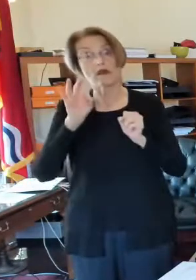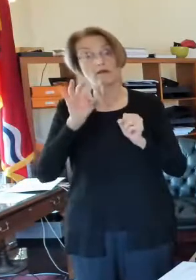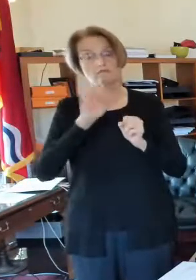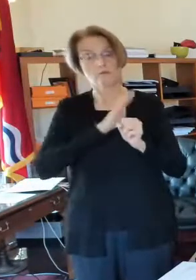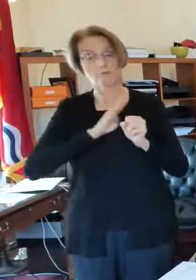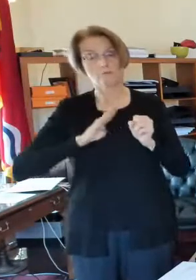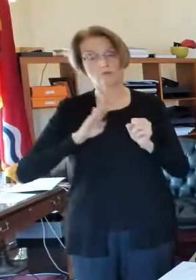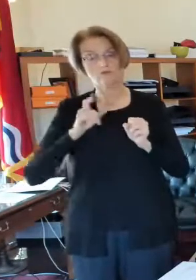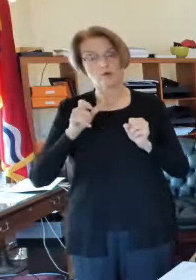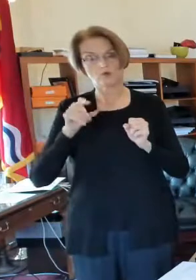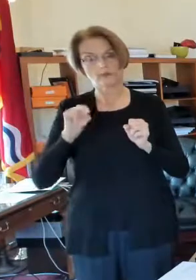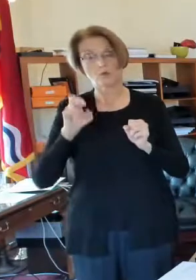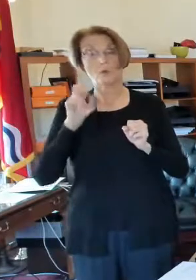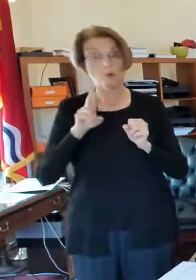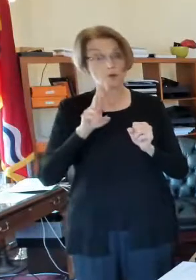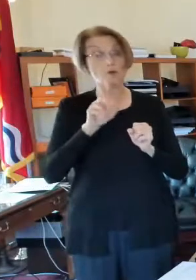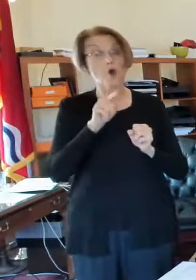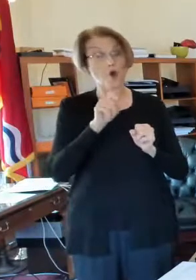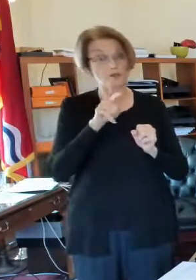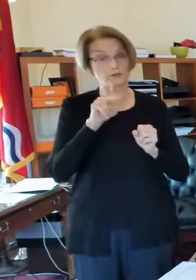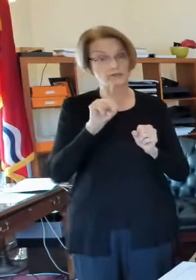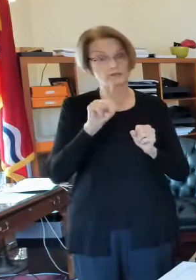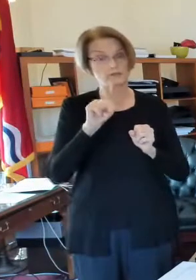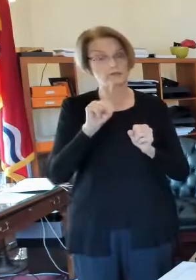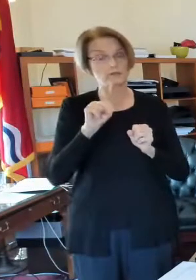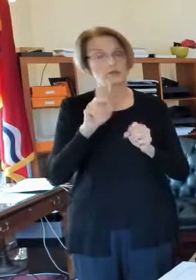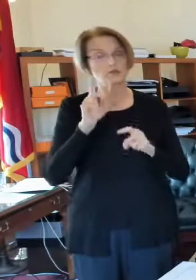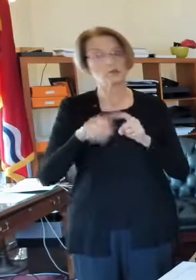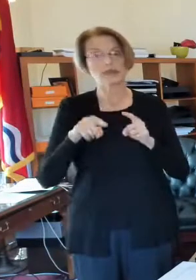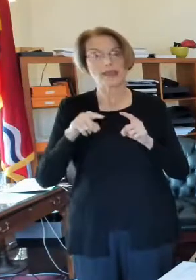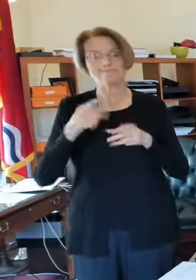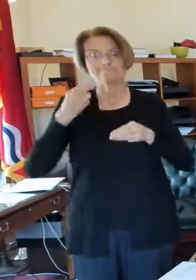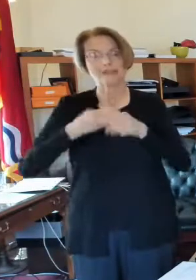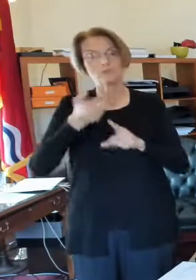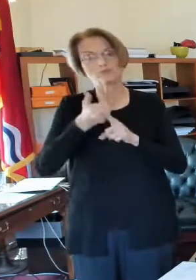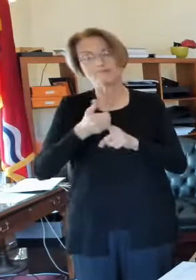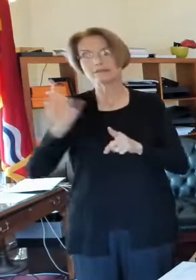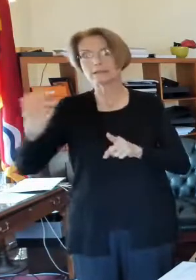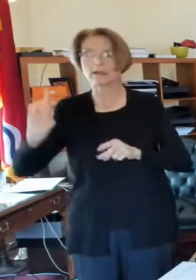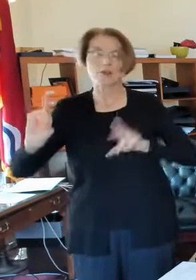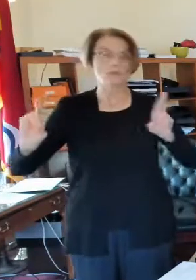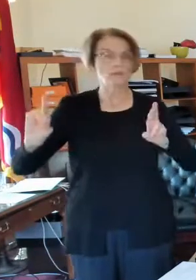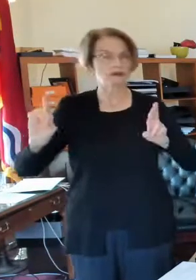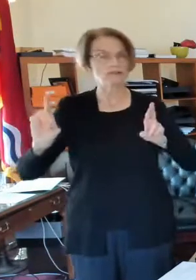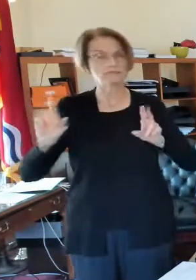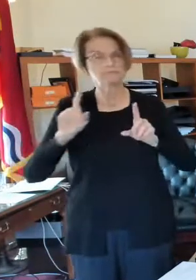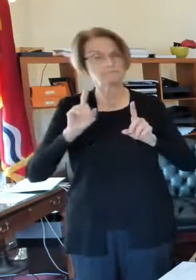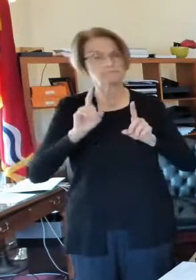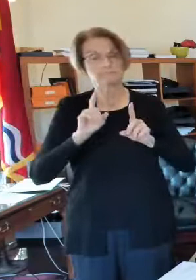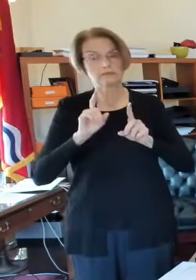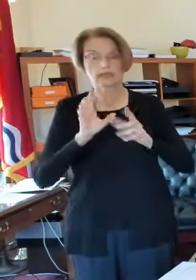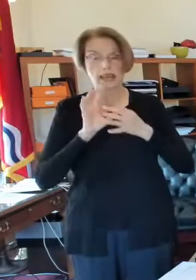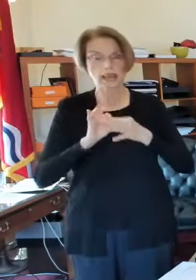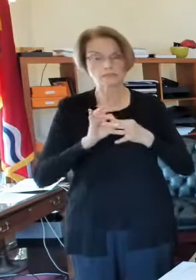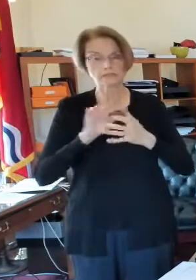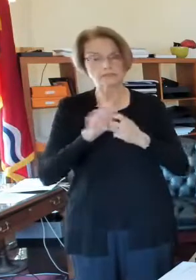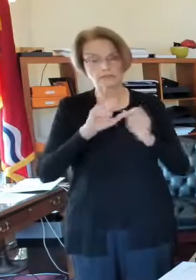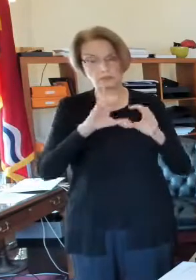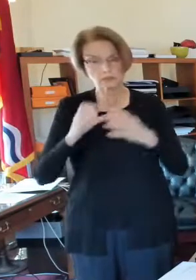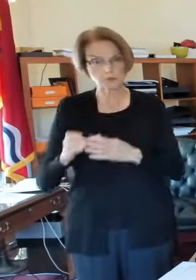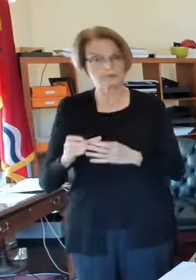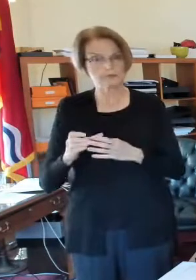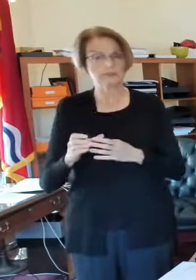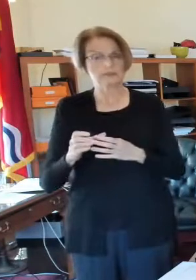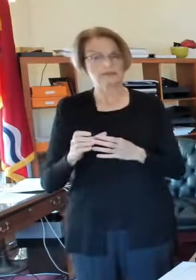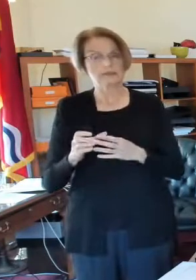you will not declare a party. So it will be nonpartisan. I think it's very interesting. I thought in this campaign it was very interesting